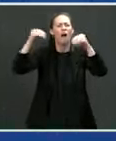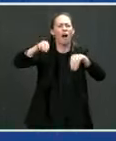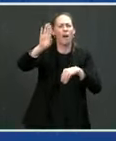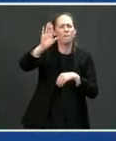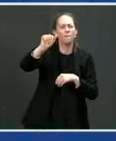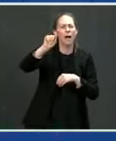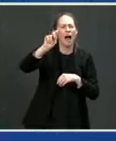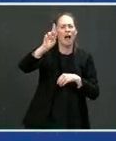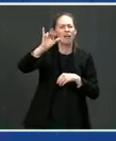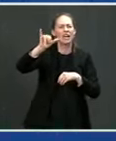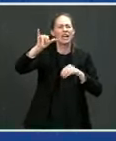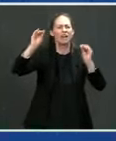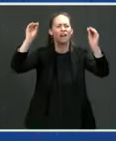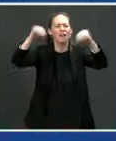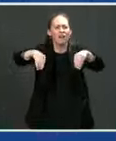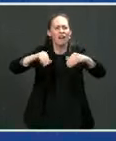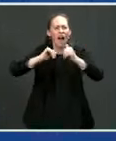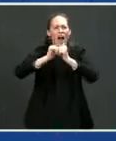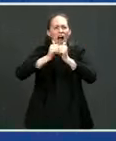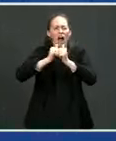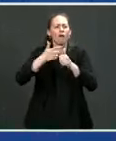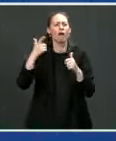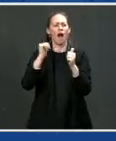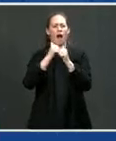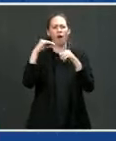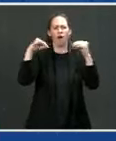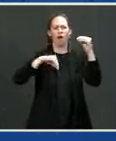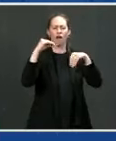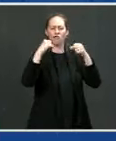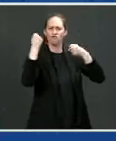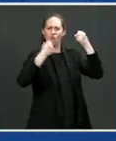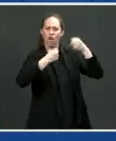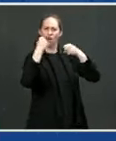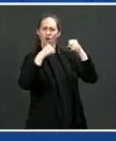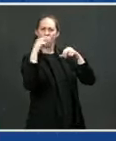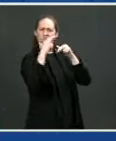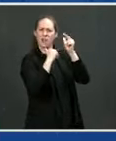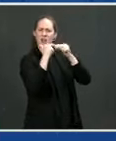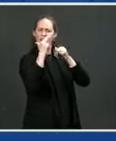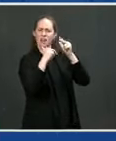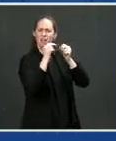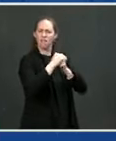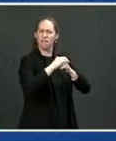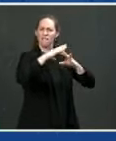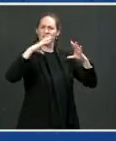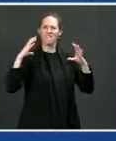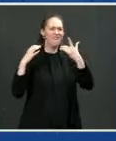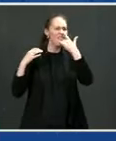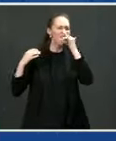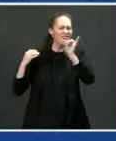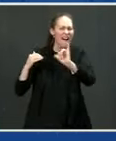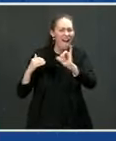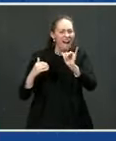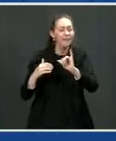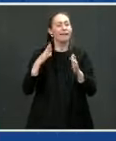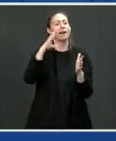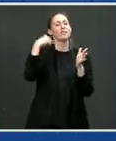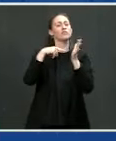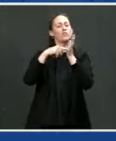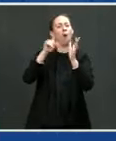for build. And then we're going to take you to final assembly and show you where the customer preparation is all done.